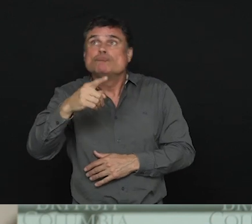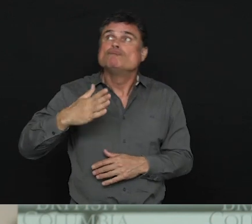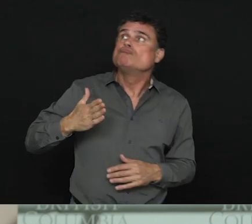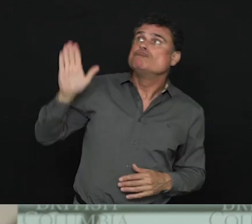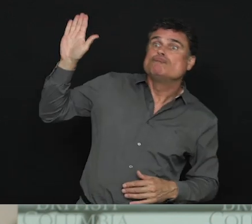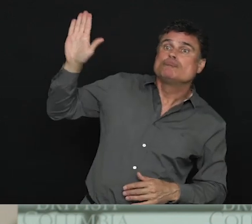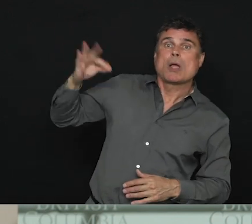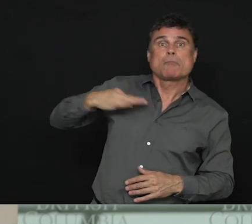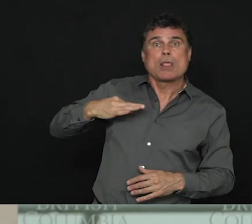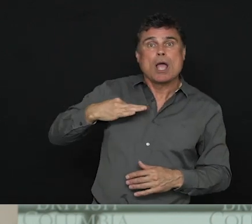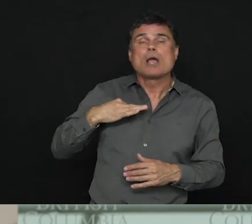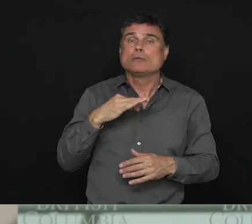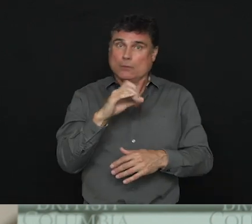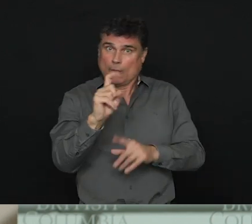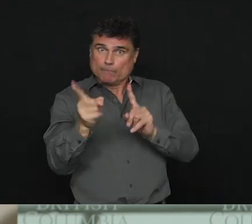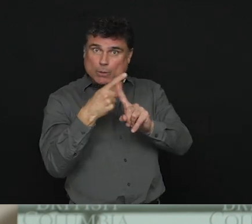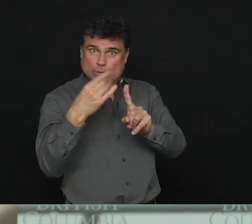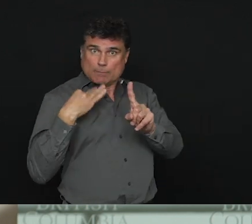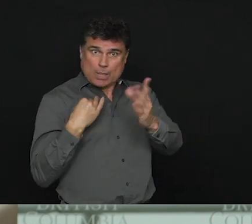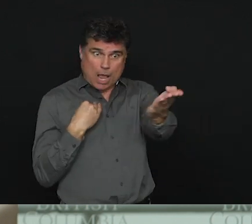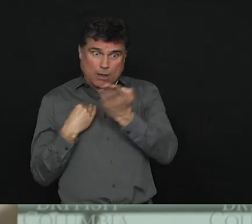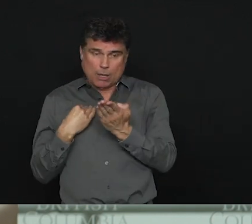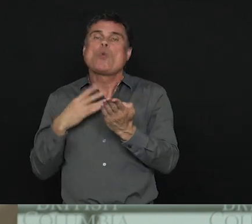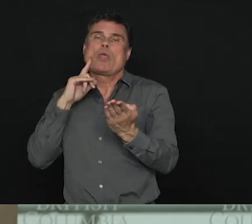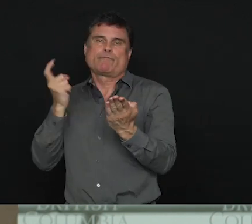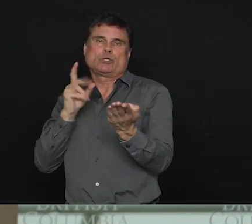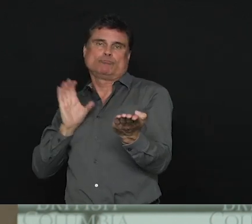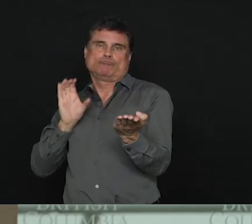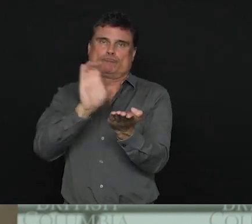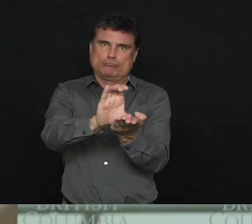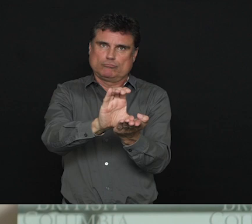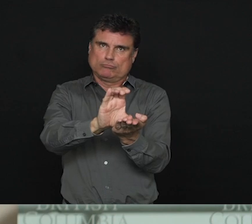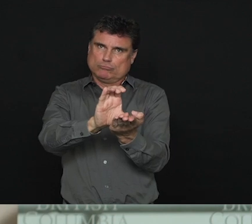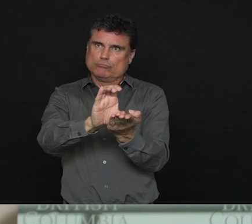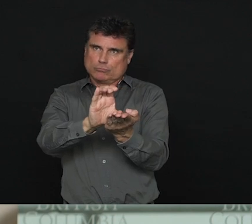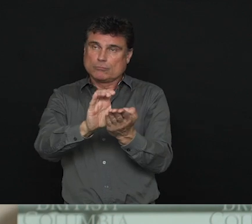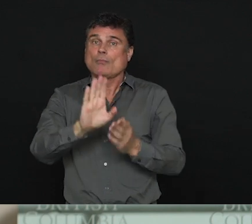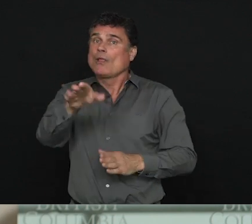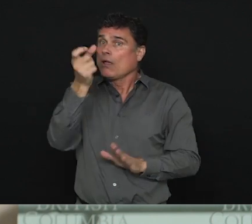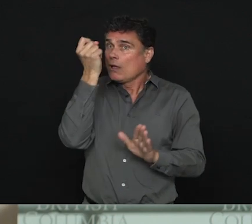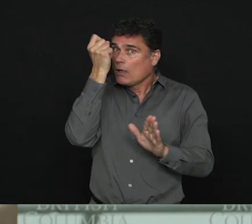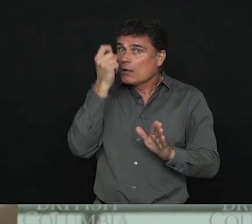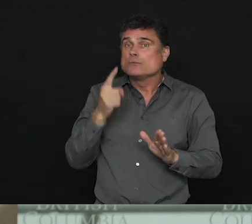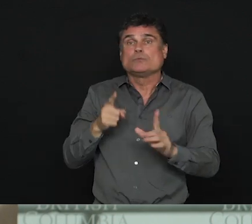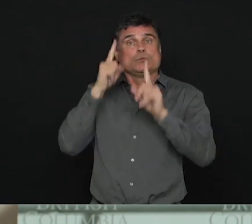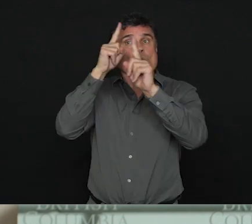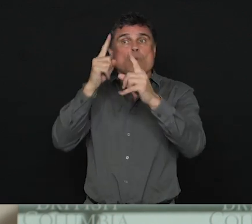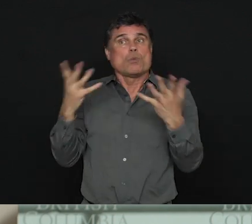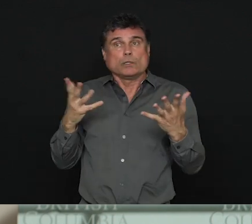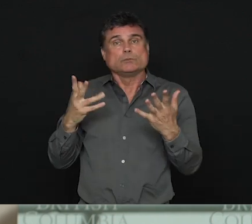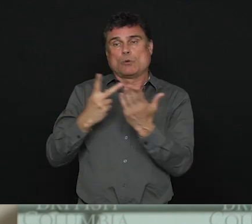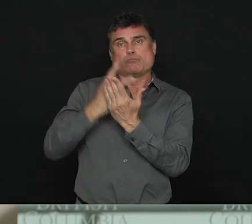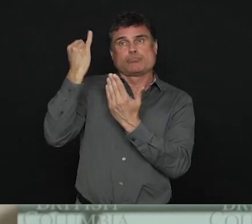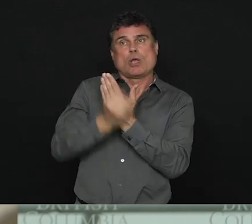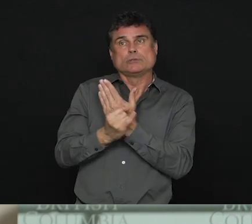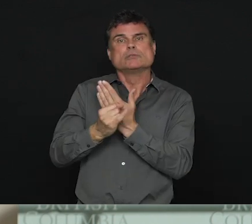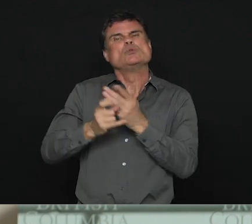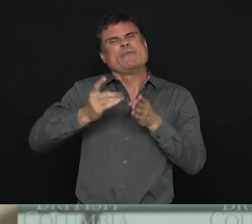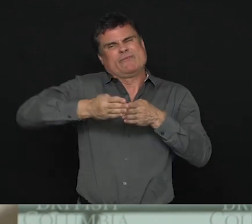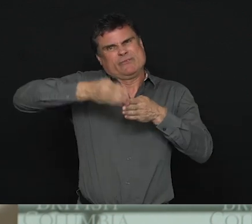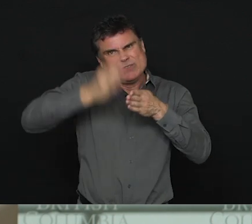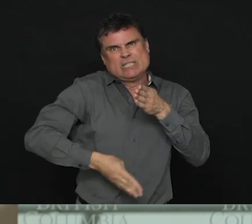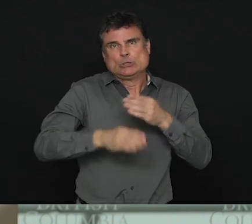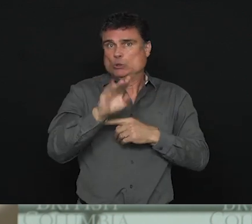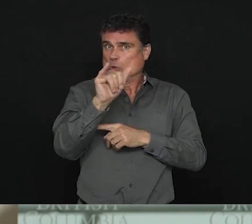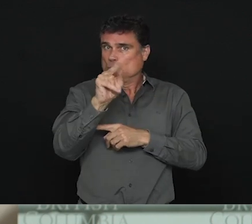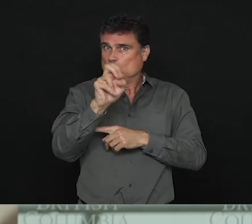by the end of June. This approach will ensure that underserved businesses and households through BC are getting access